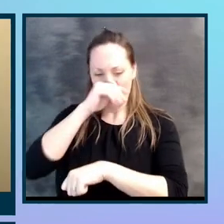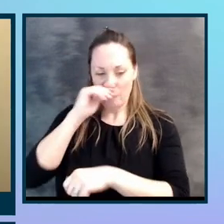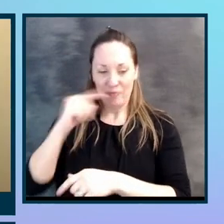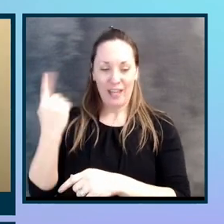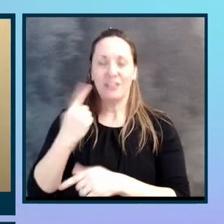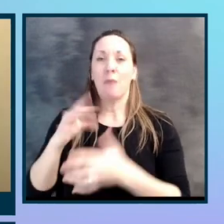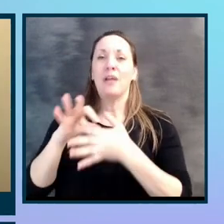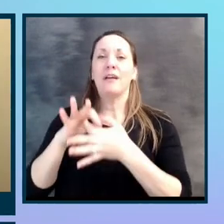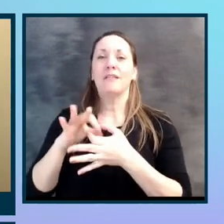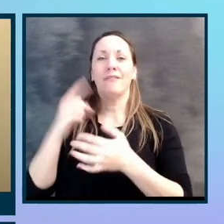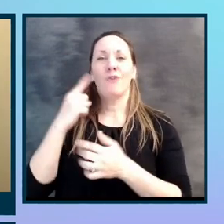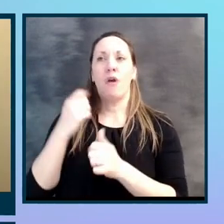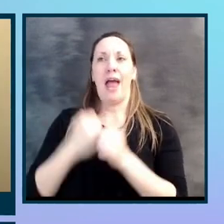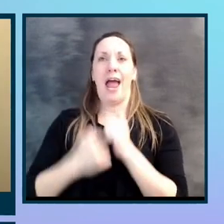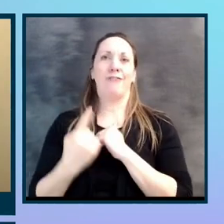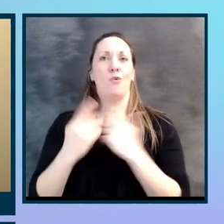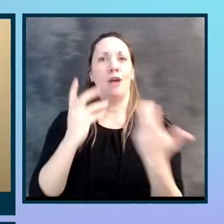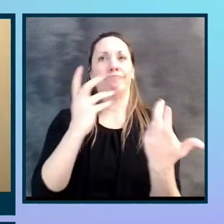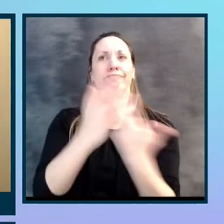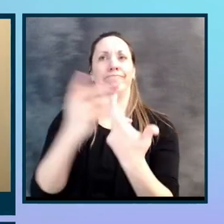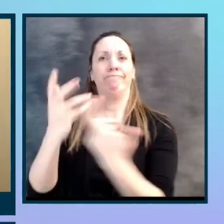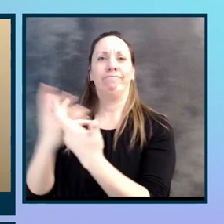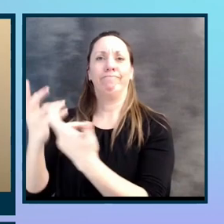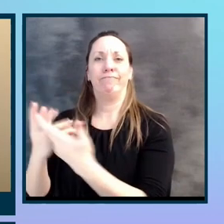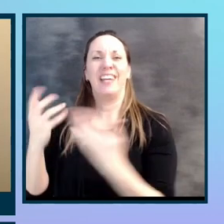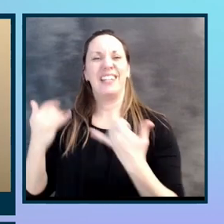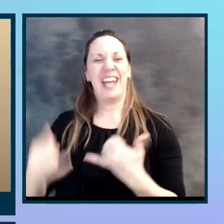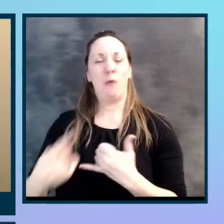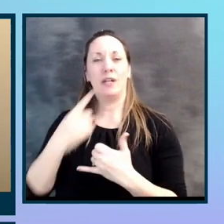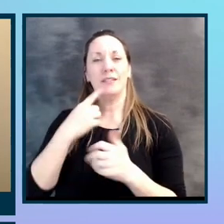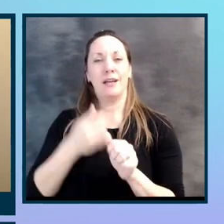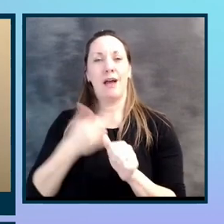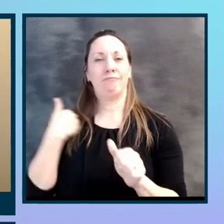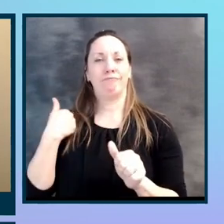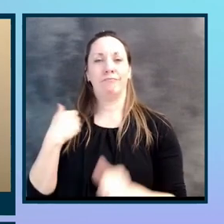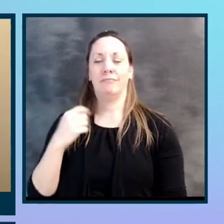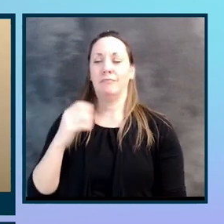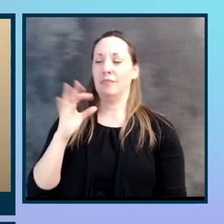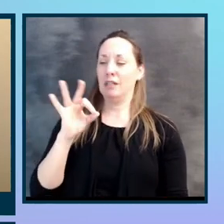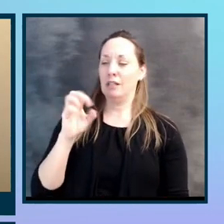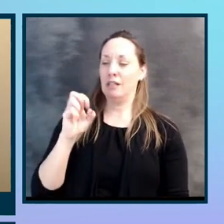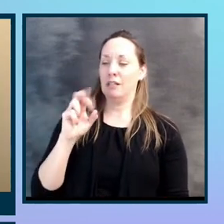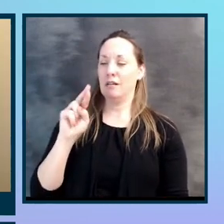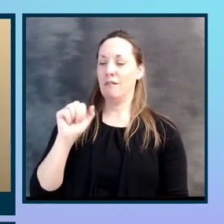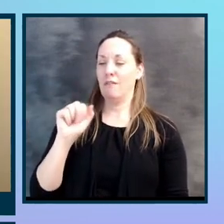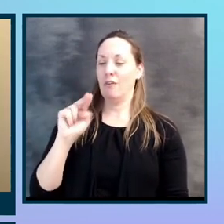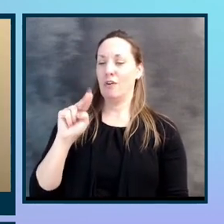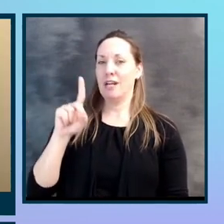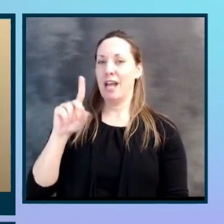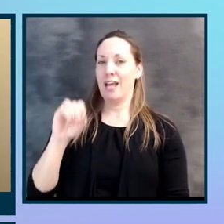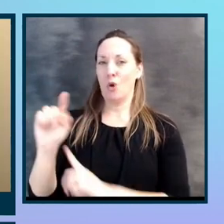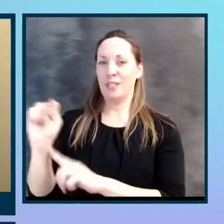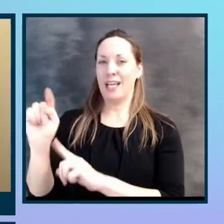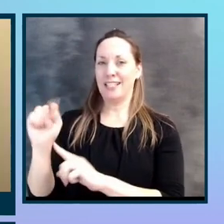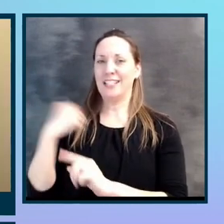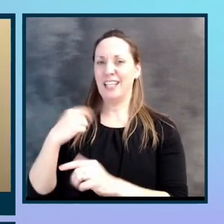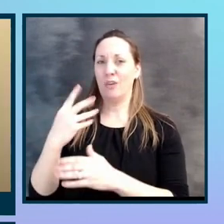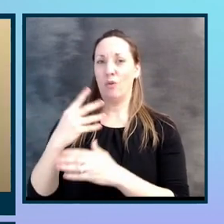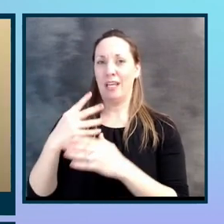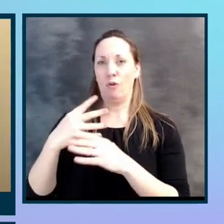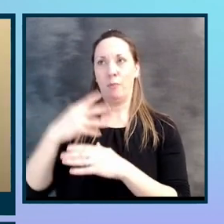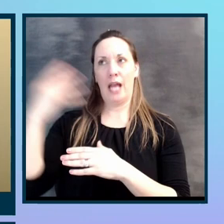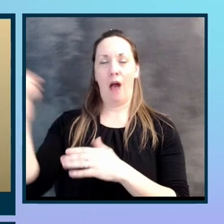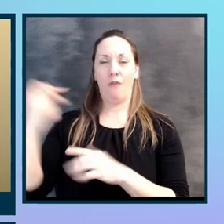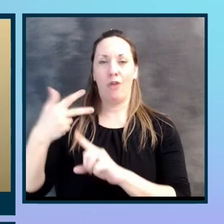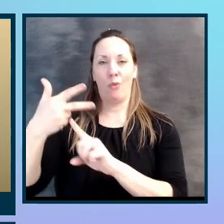everybody. And I know I could now say stay away from Fernando Tatis because he's going to be out three months and you never want to start